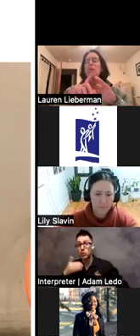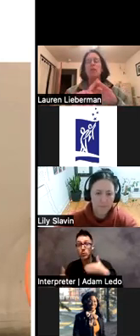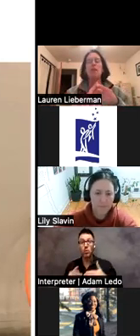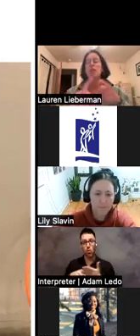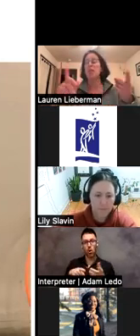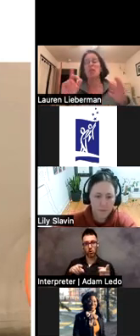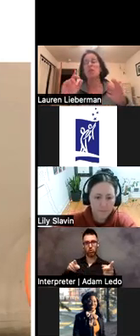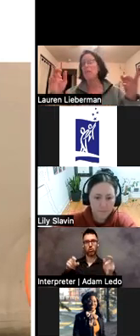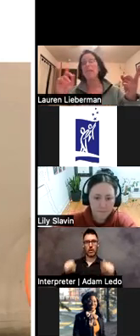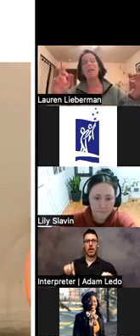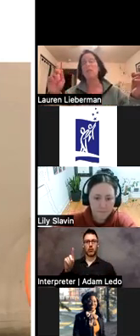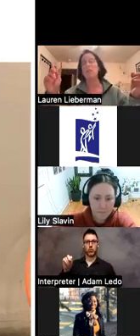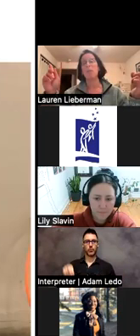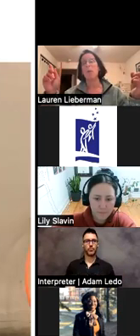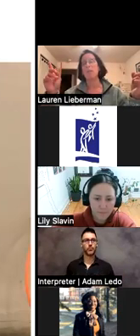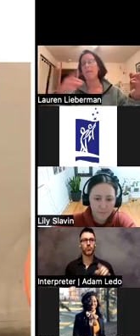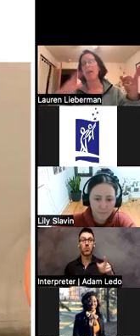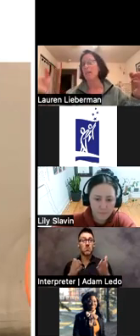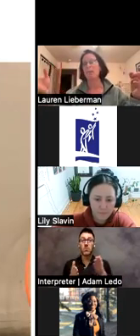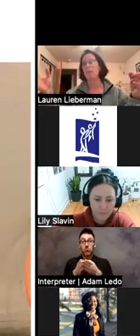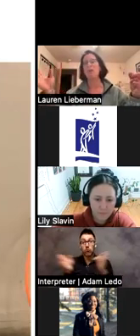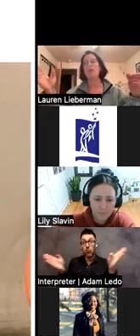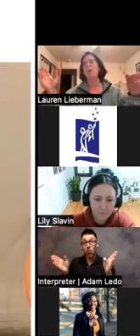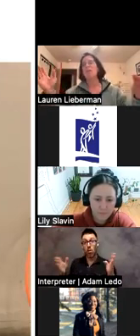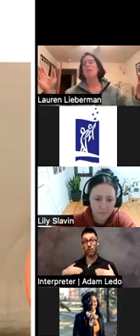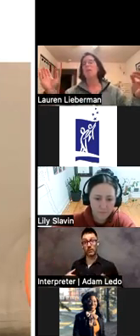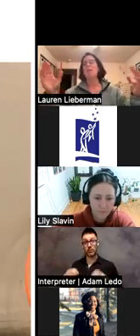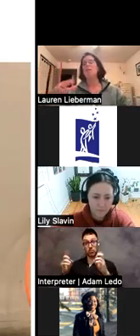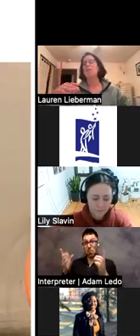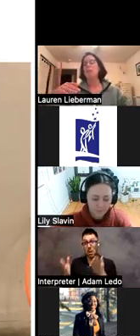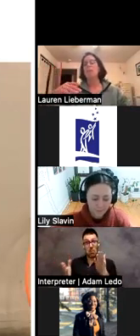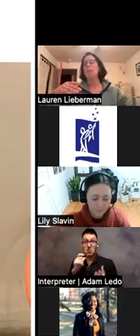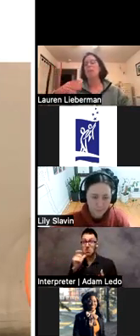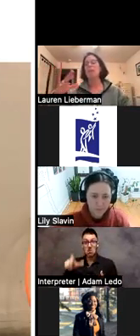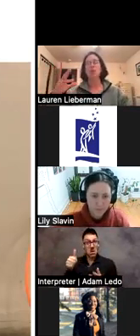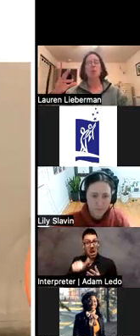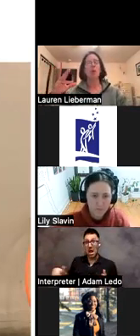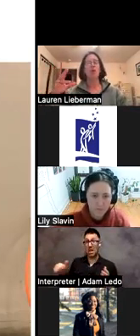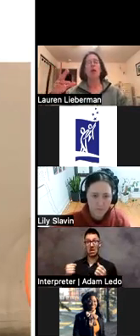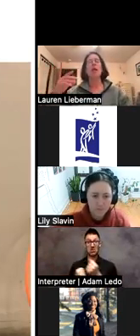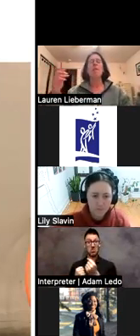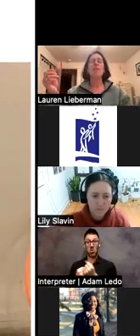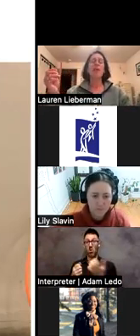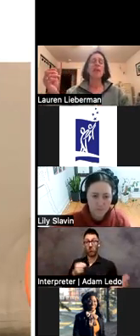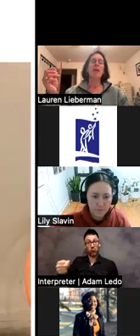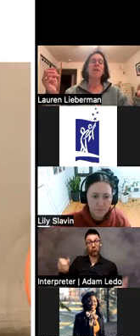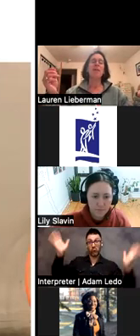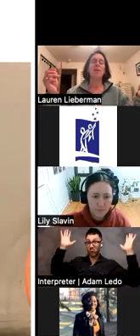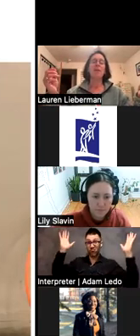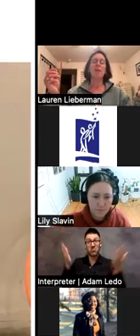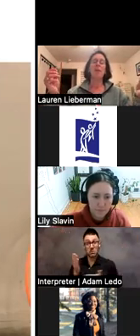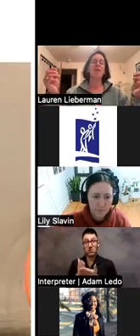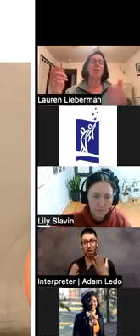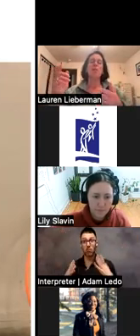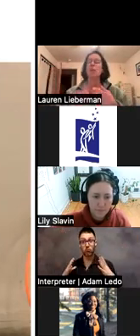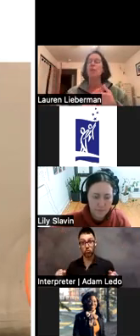there could be general Physical Education, maybe they need no supports. I've had kids with CHARGE that are in general PE with no supports. But then they might be in